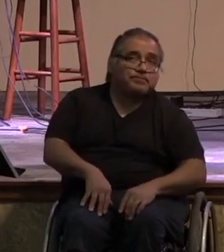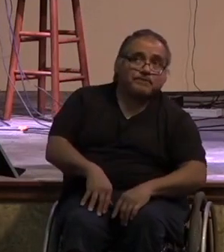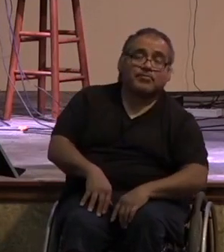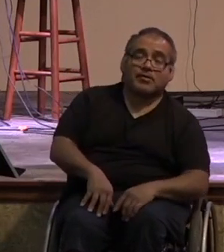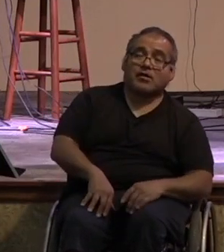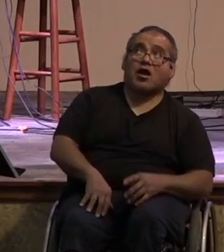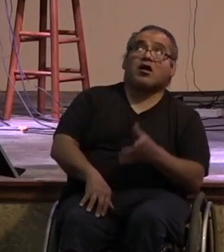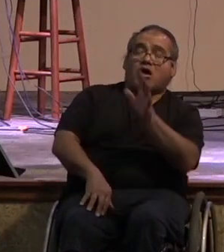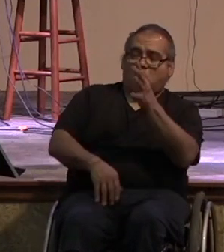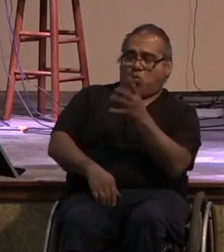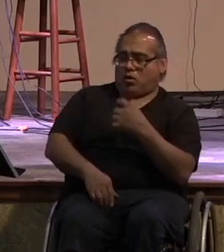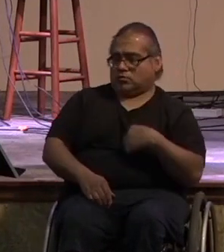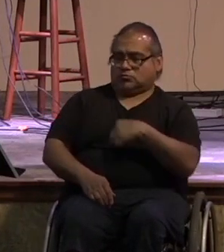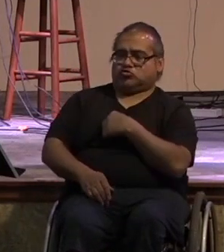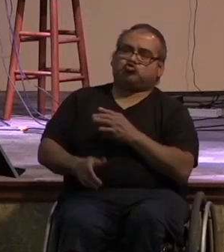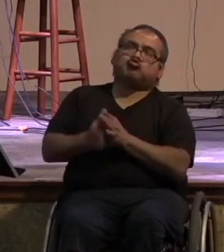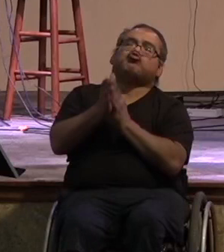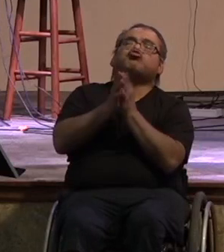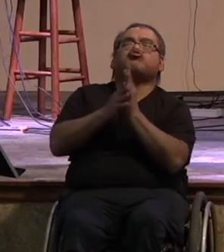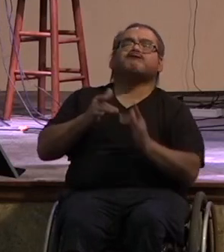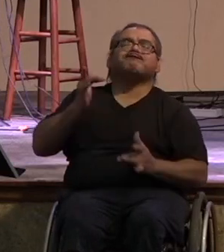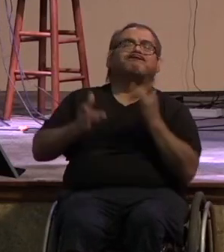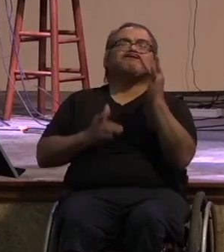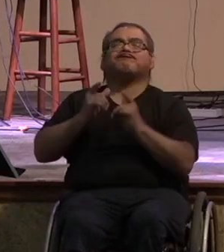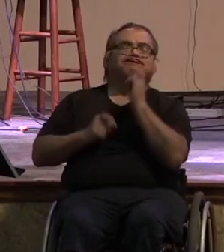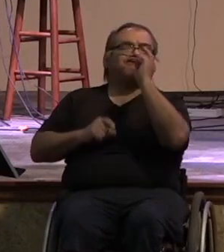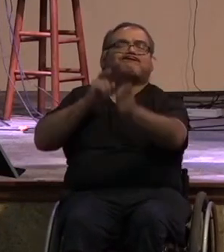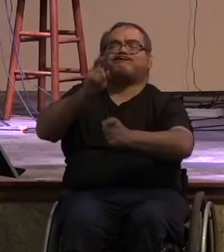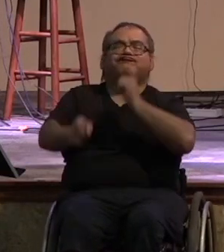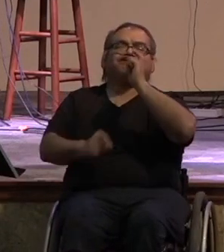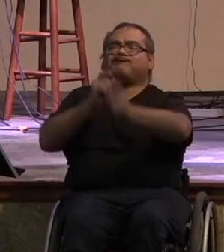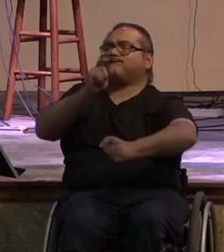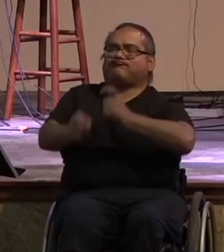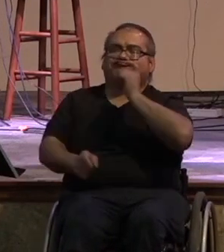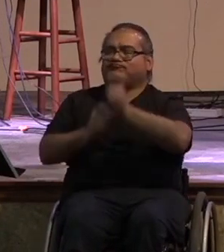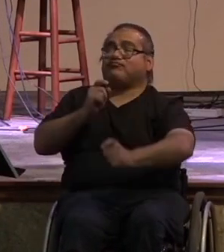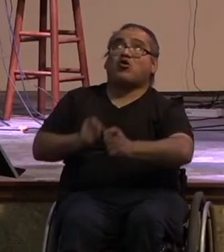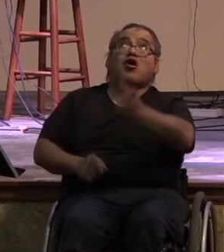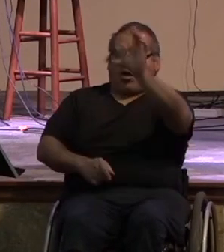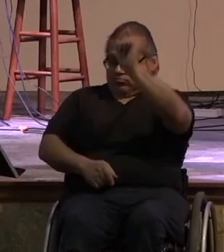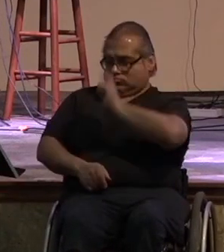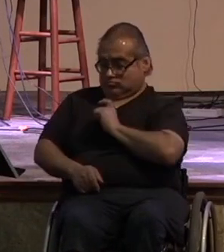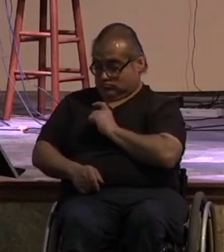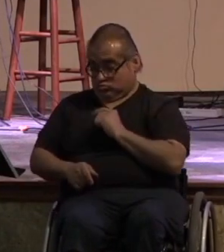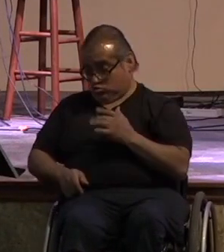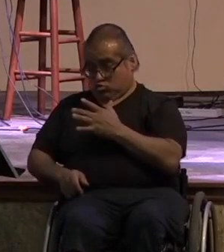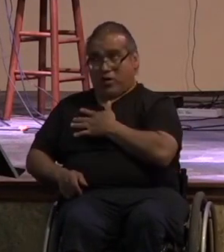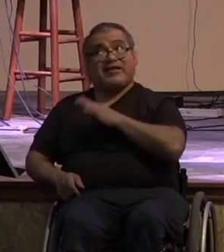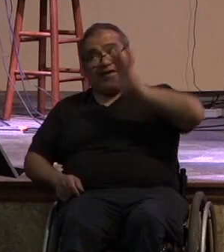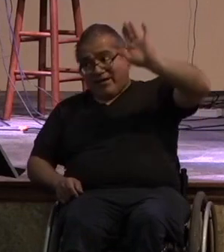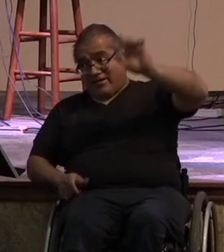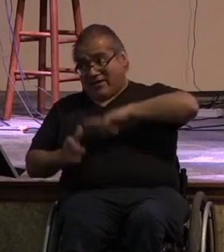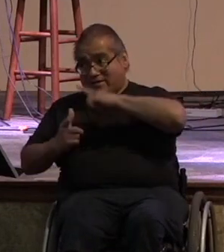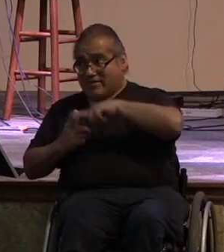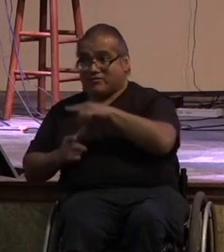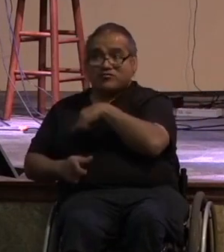loves a cheerful giver and god is able to make all grace abound to you so that having all sufficiency in all things